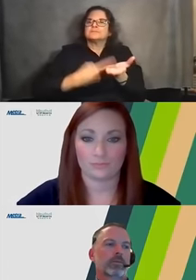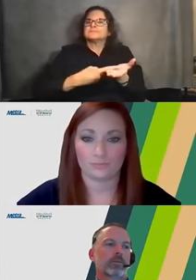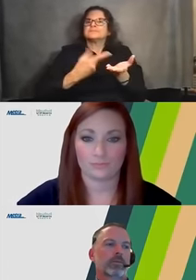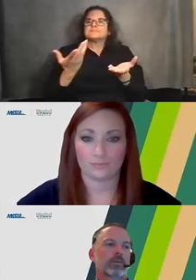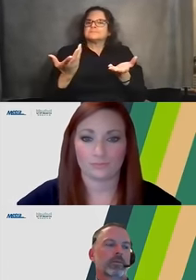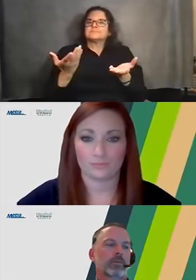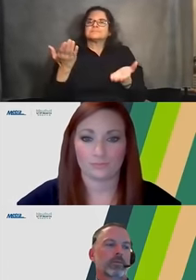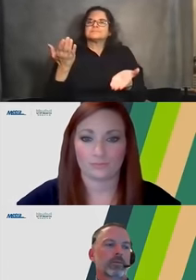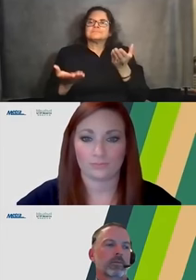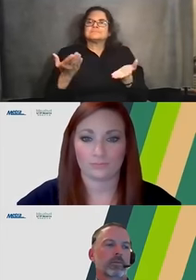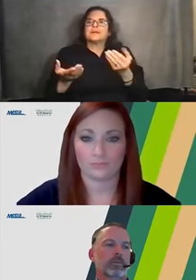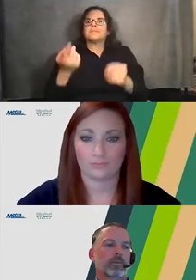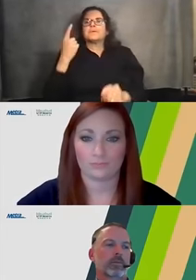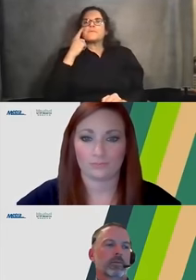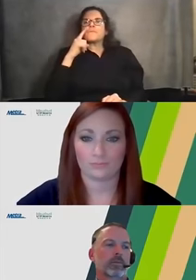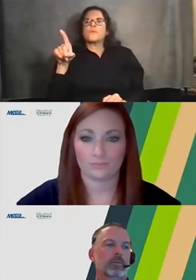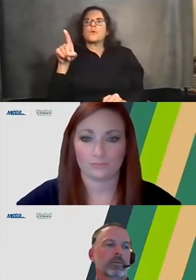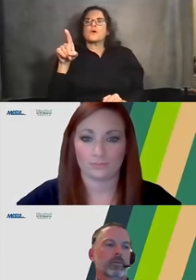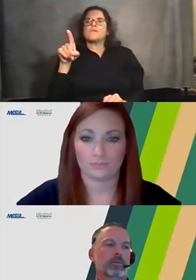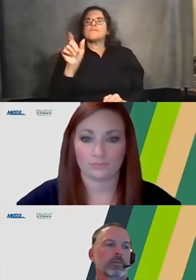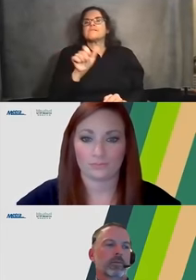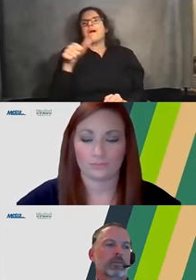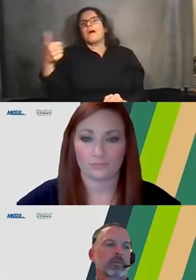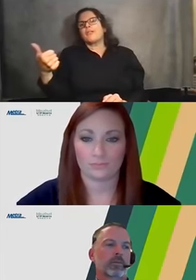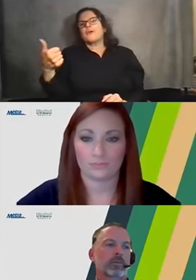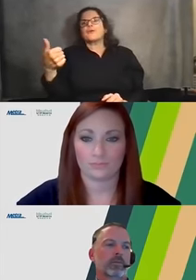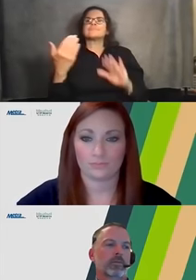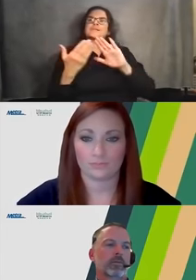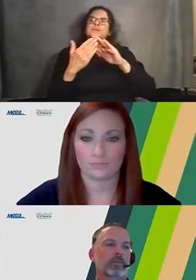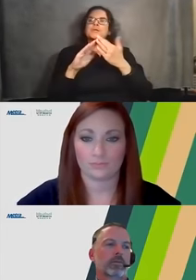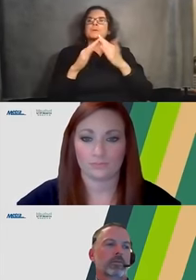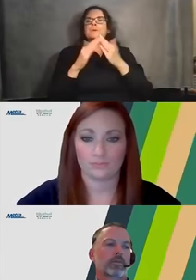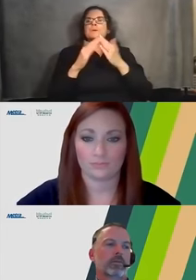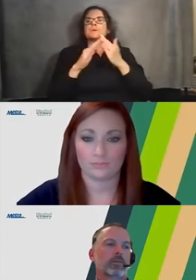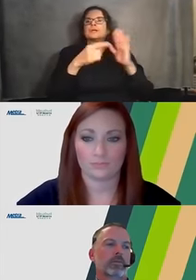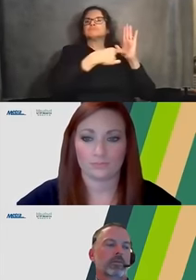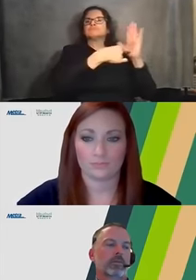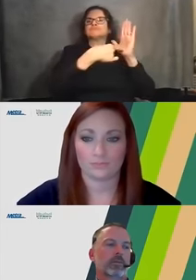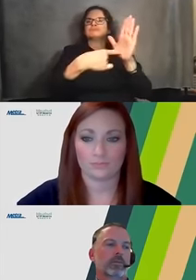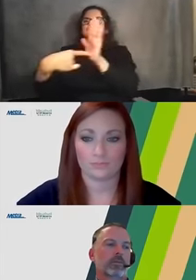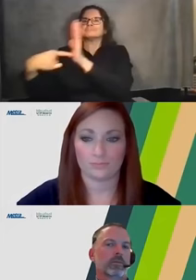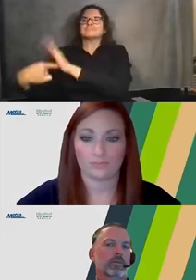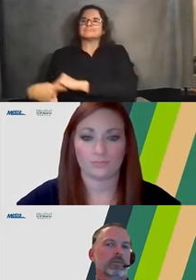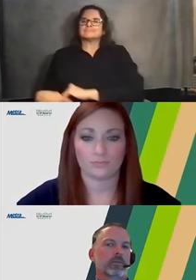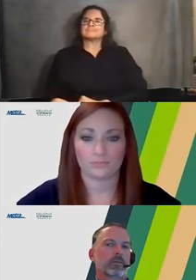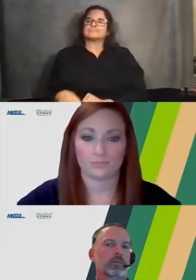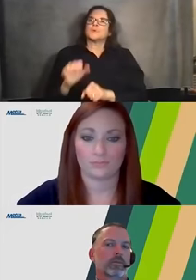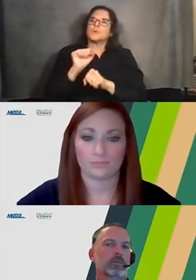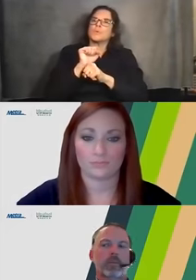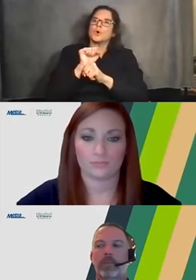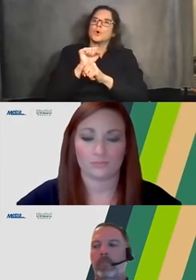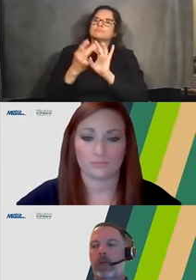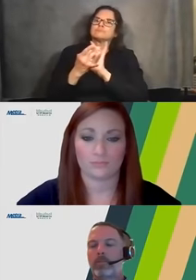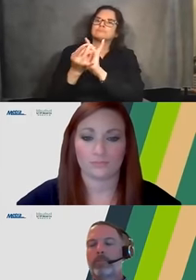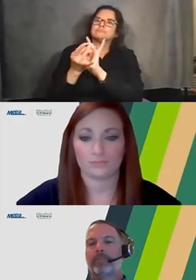be for for alternative community identifiers in the area and and it's something that we want to work. We continue to work with the